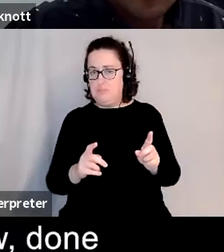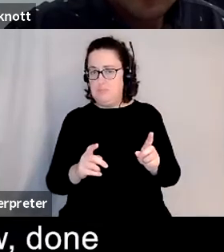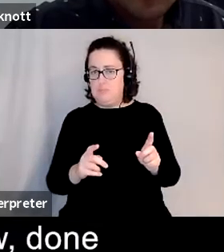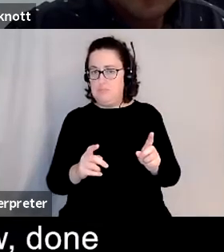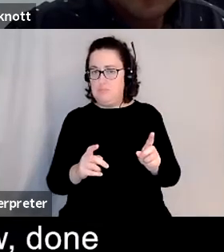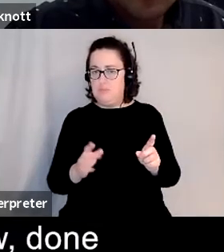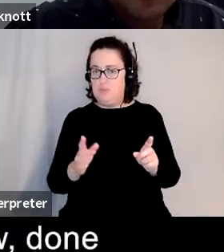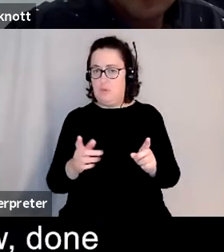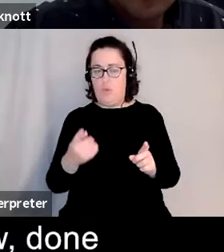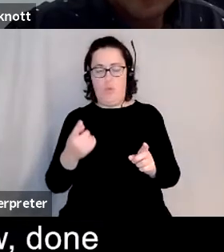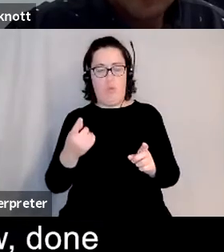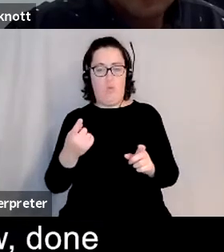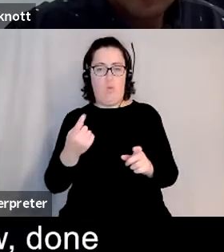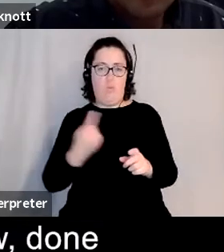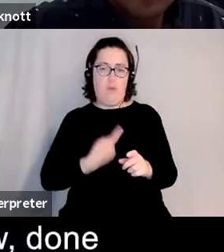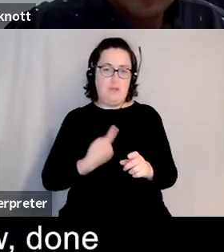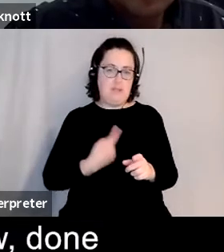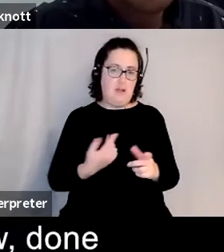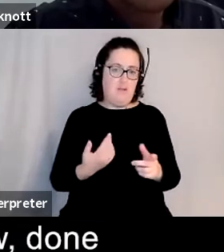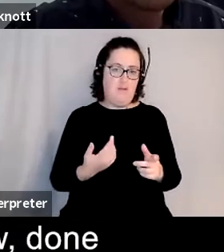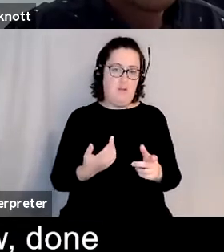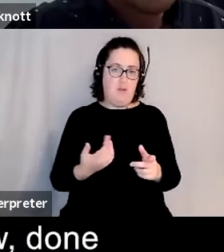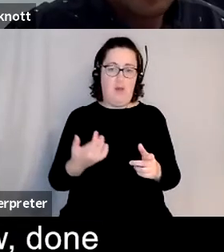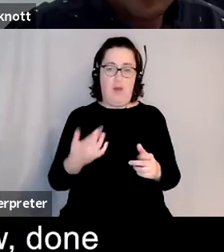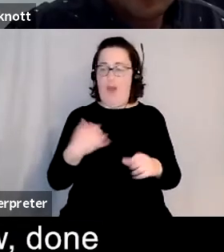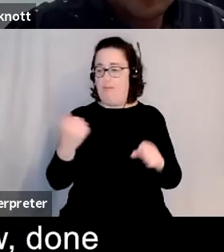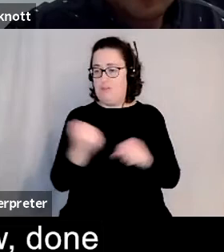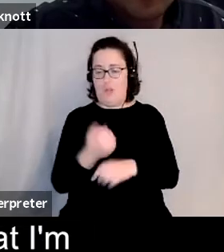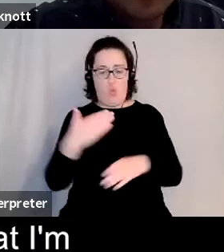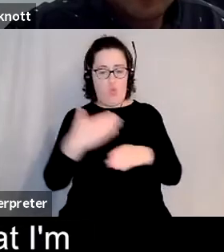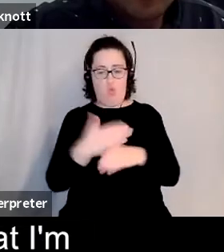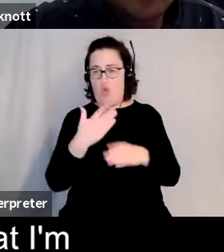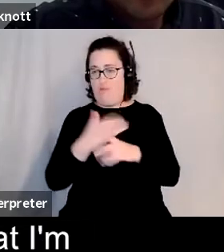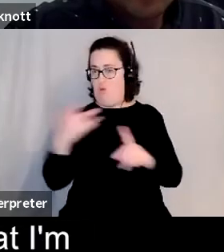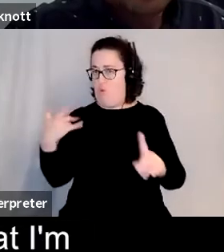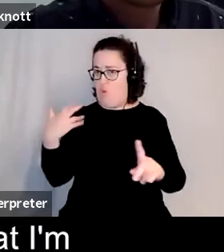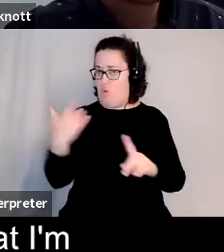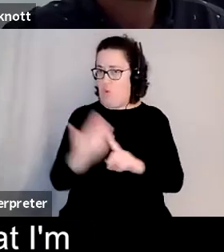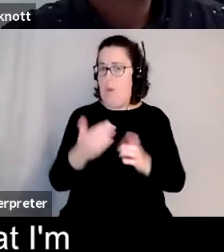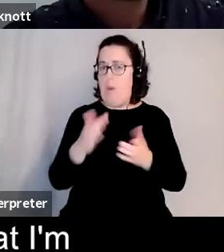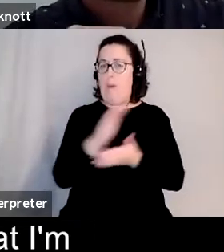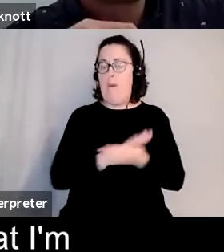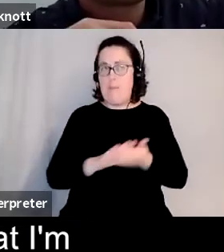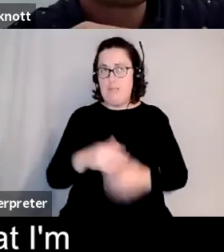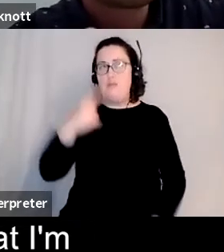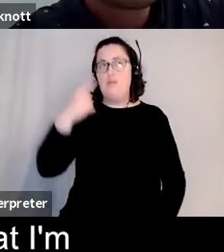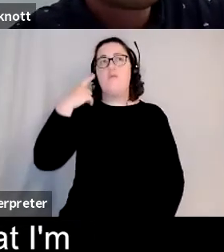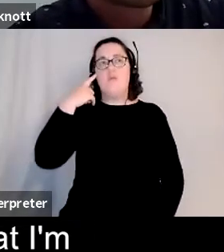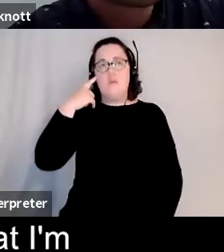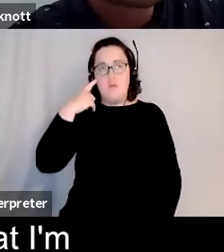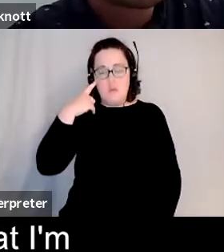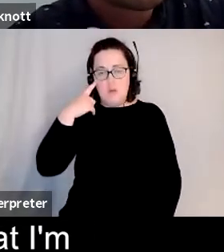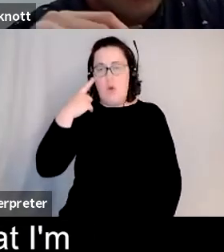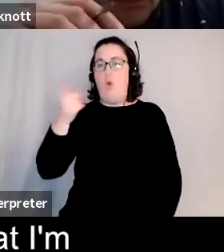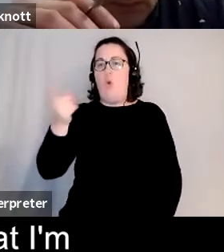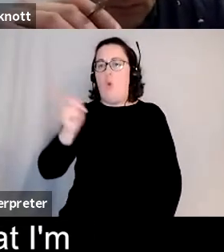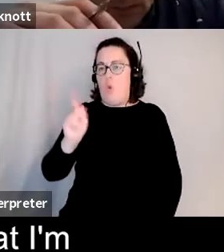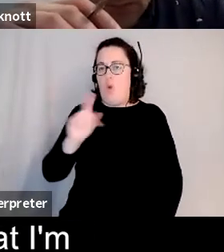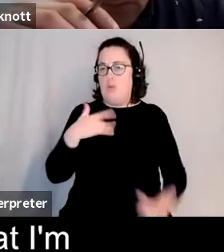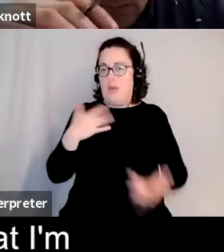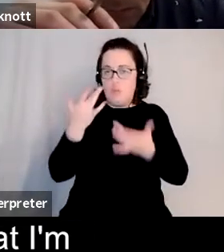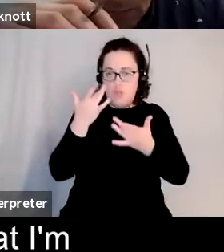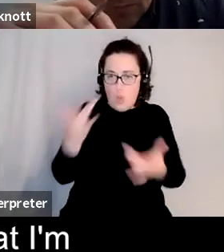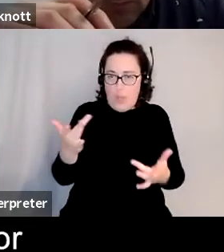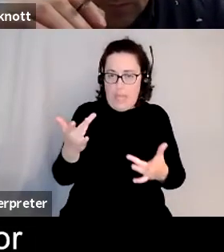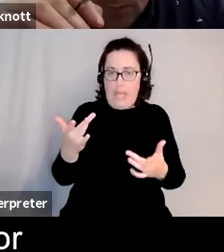know through having you know done it for a long time have some sort of understanding of the kind of what i'm presenting and how it